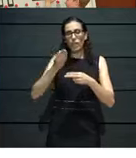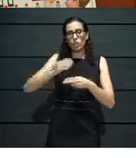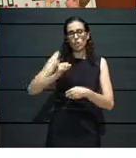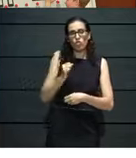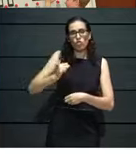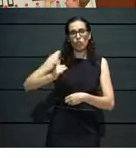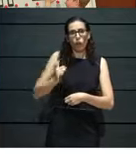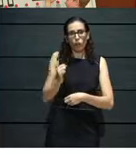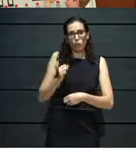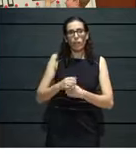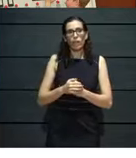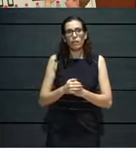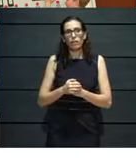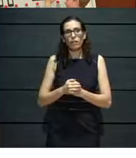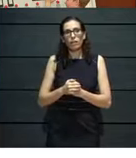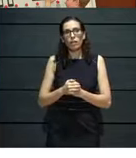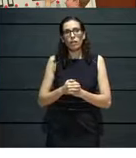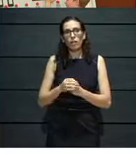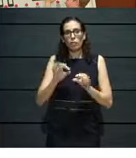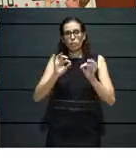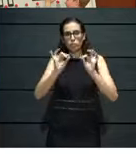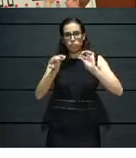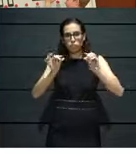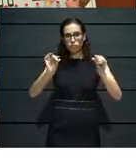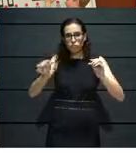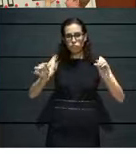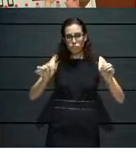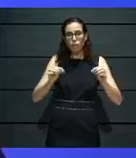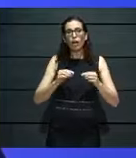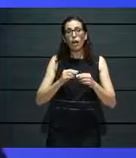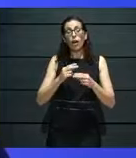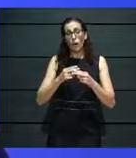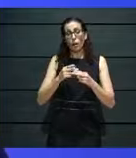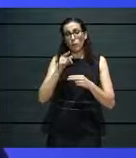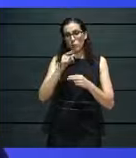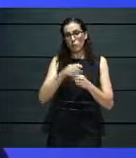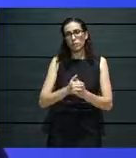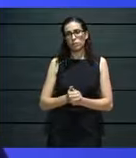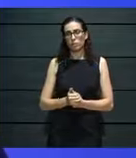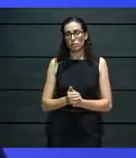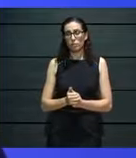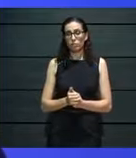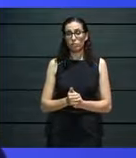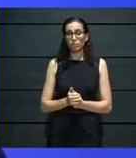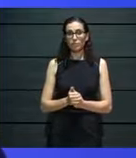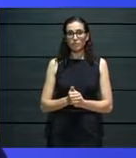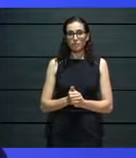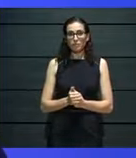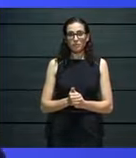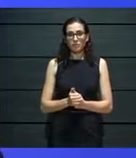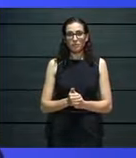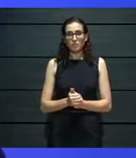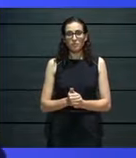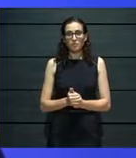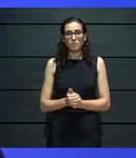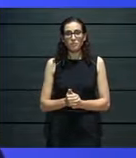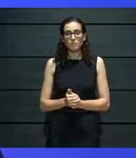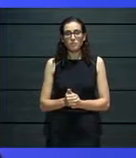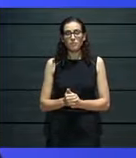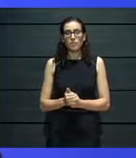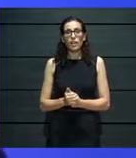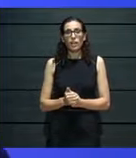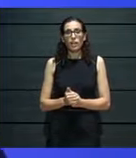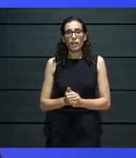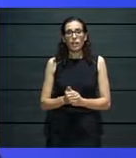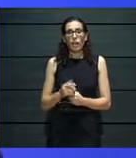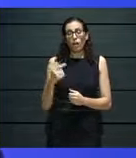Daniele, who is a renowned electronic music producer. So we've always tried throughout our first five years